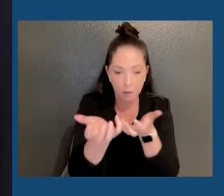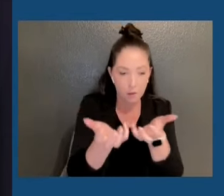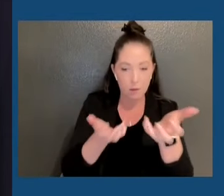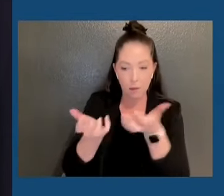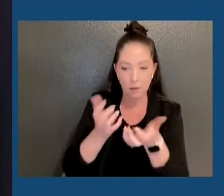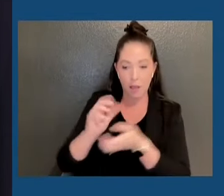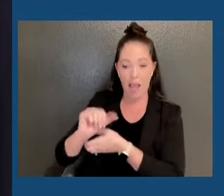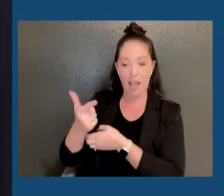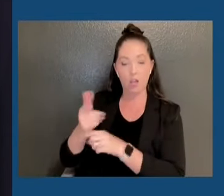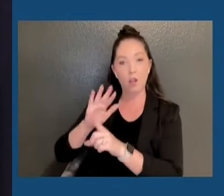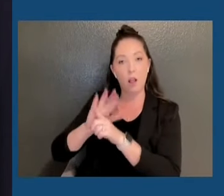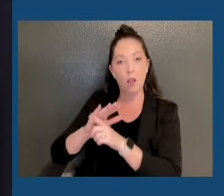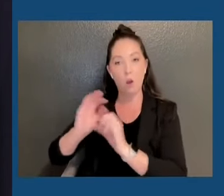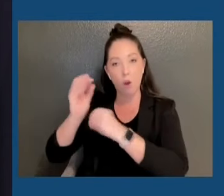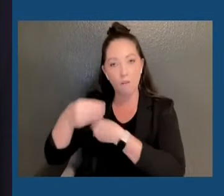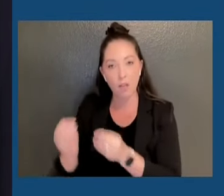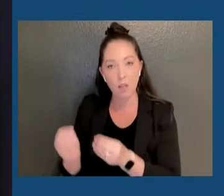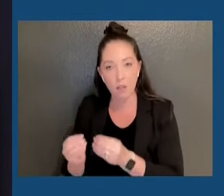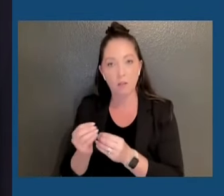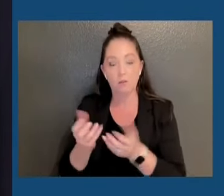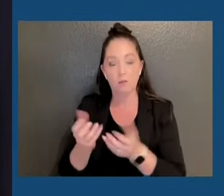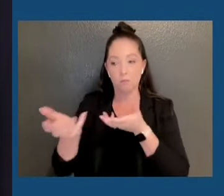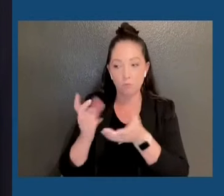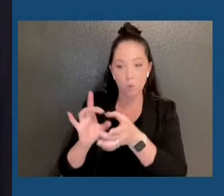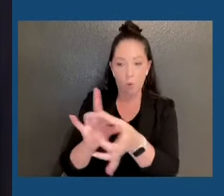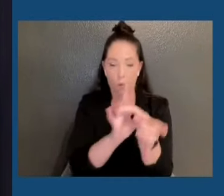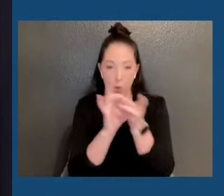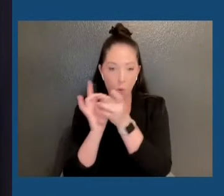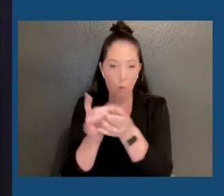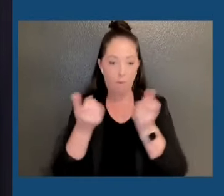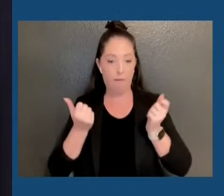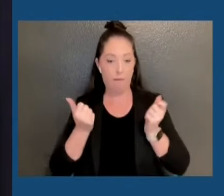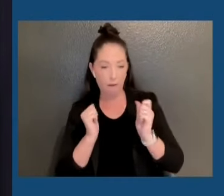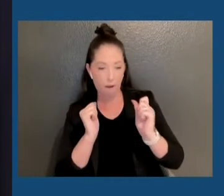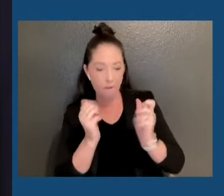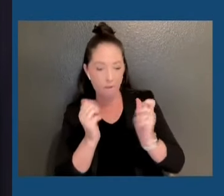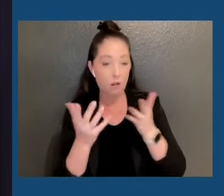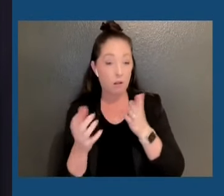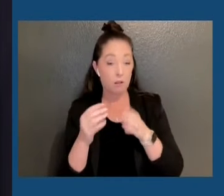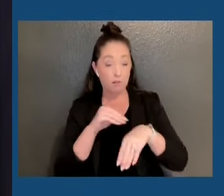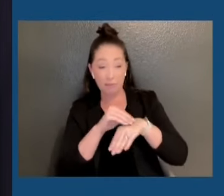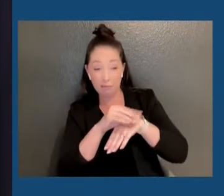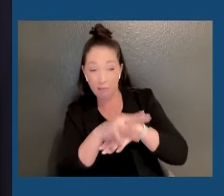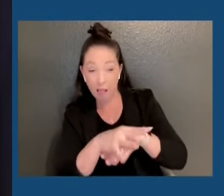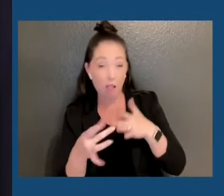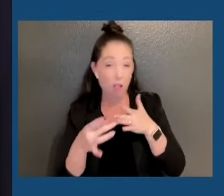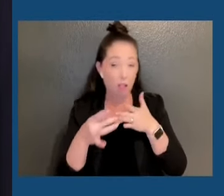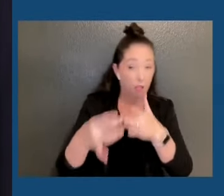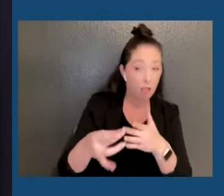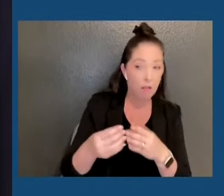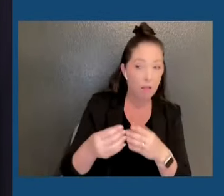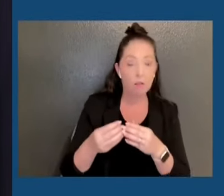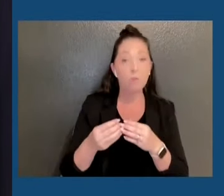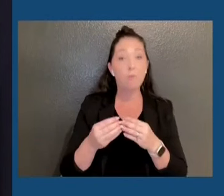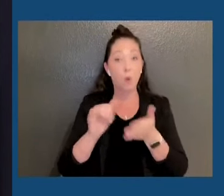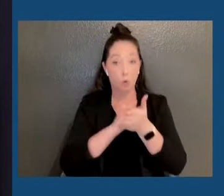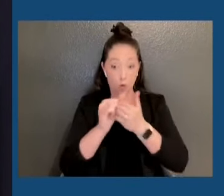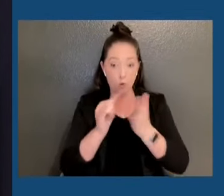and convene regularly to coordinate these efforts and provide guidance where necessary, and keep New Yorkers apprised of our efforts.